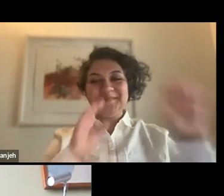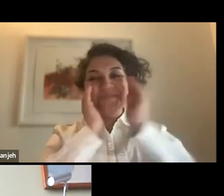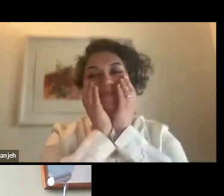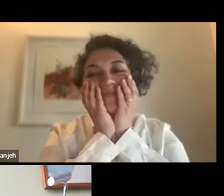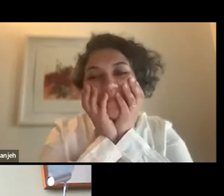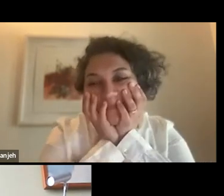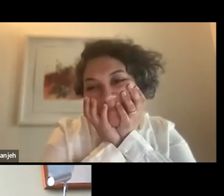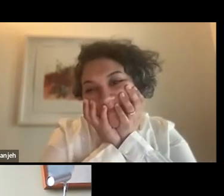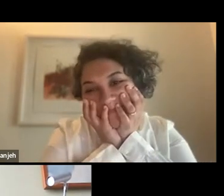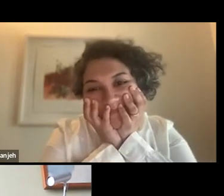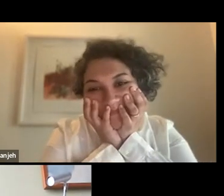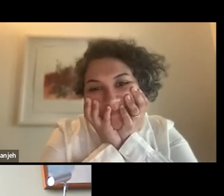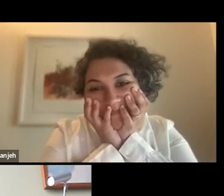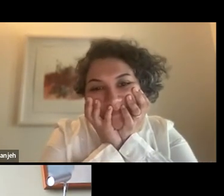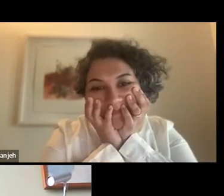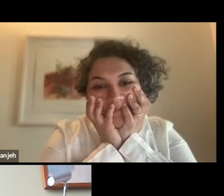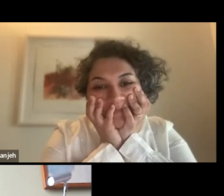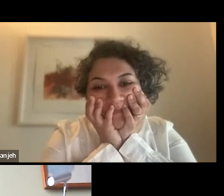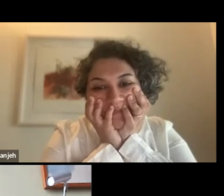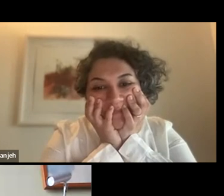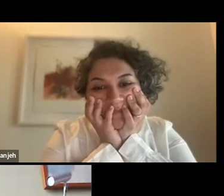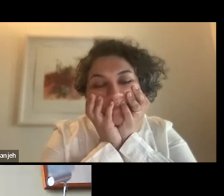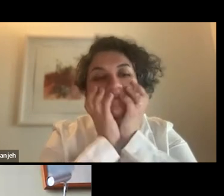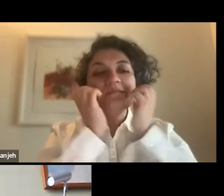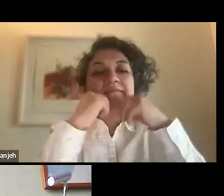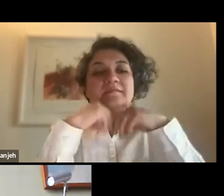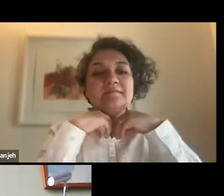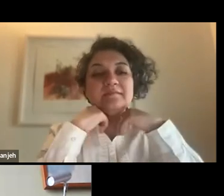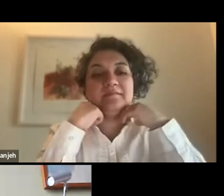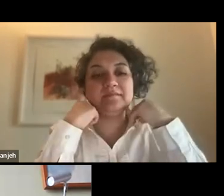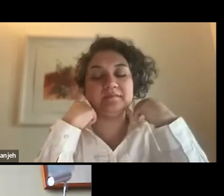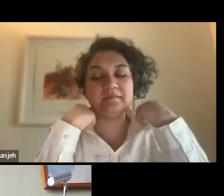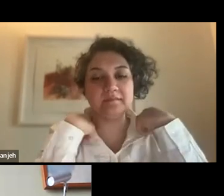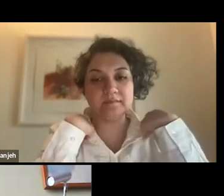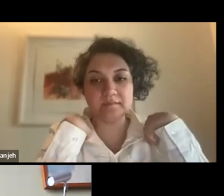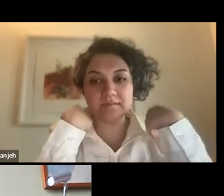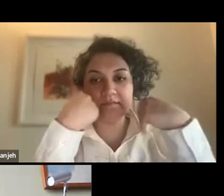collaboration between diaspora and inside Iran.